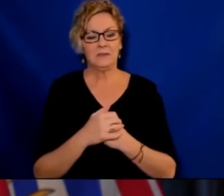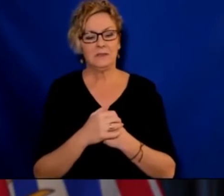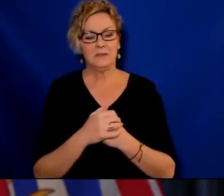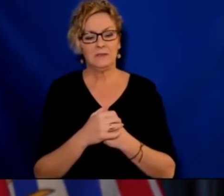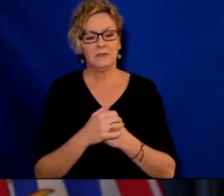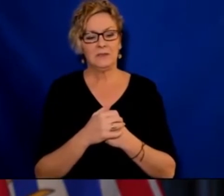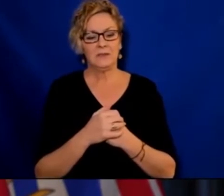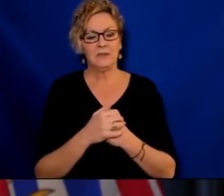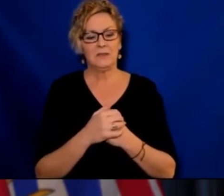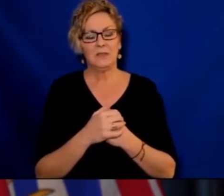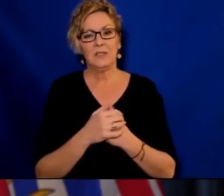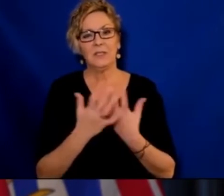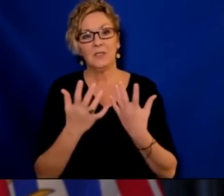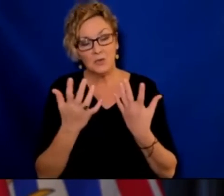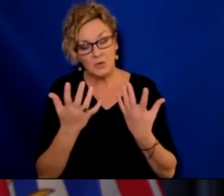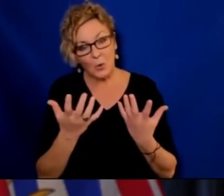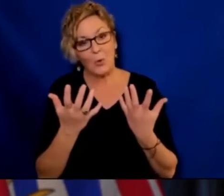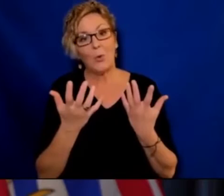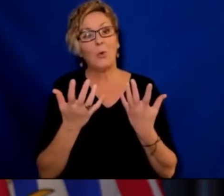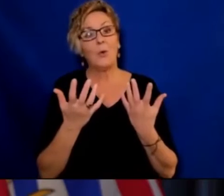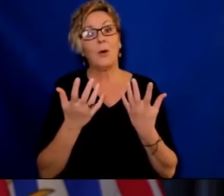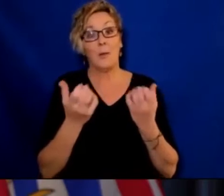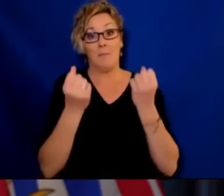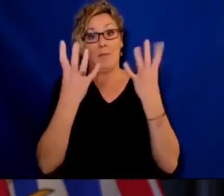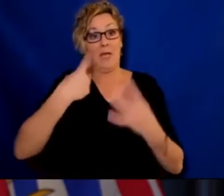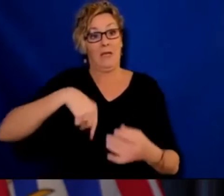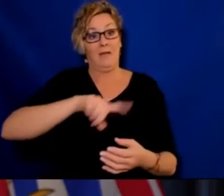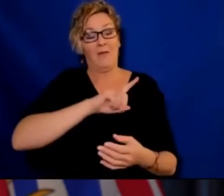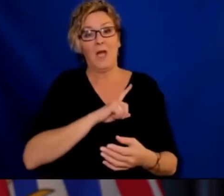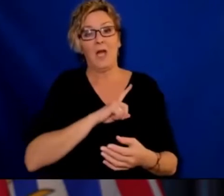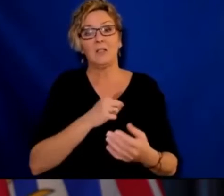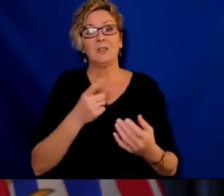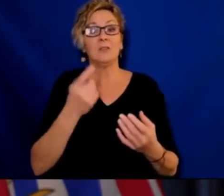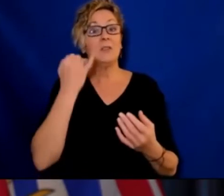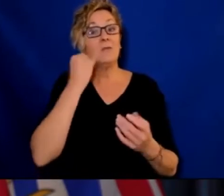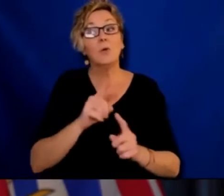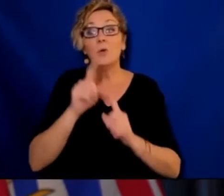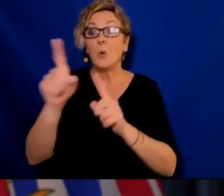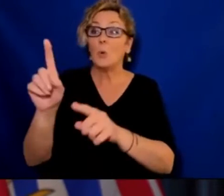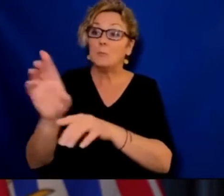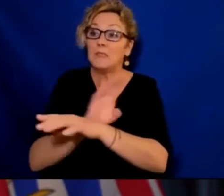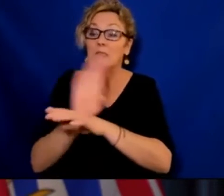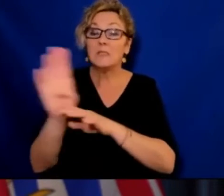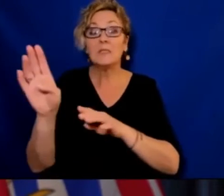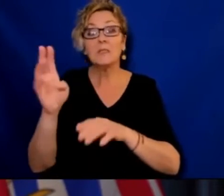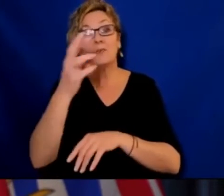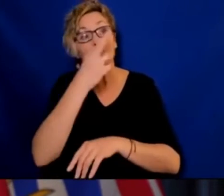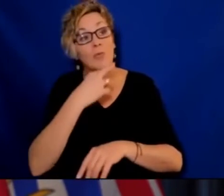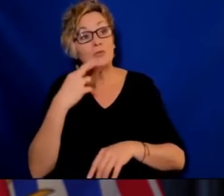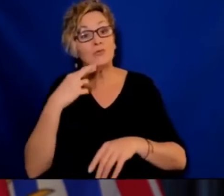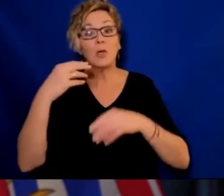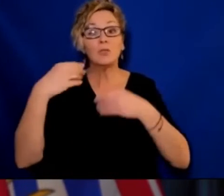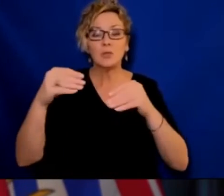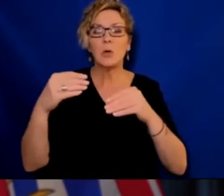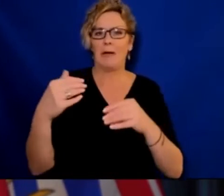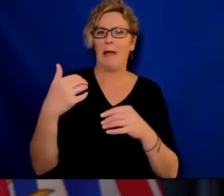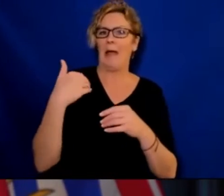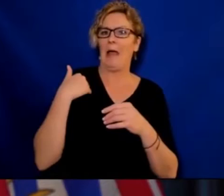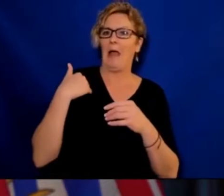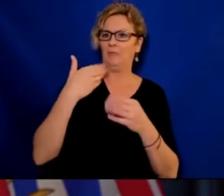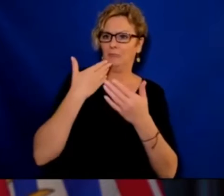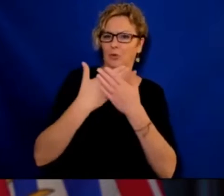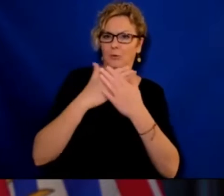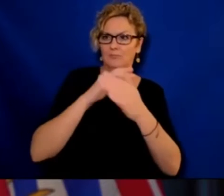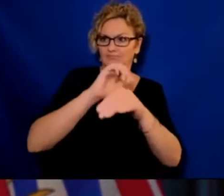homes, we don't have plexiglass barriers. We don't keep our physical distancing. And those are the settings that are most challenging